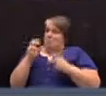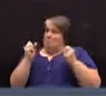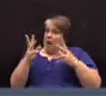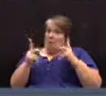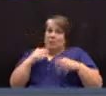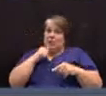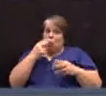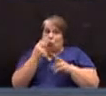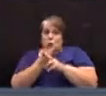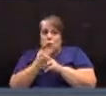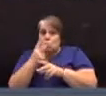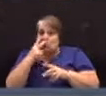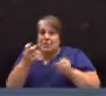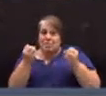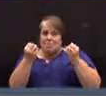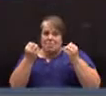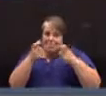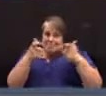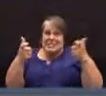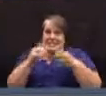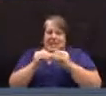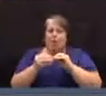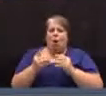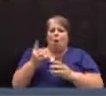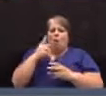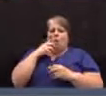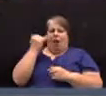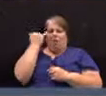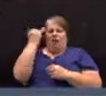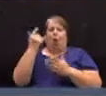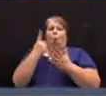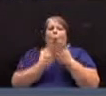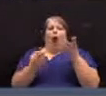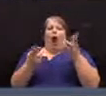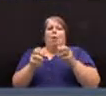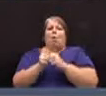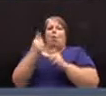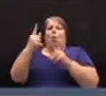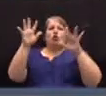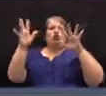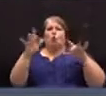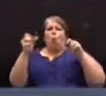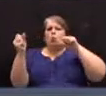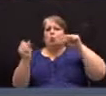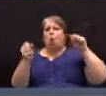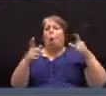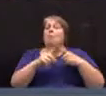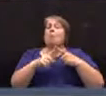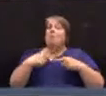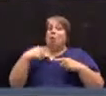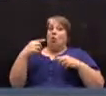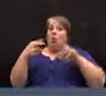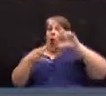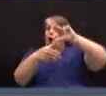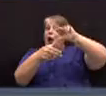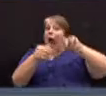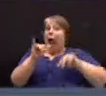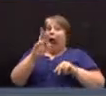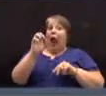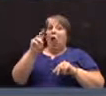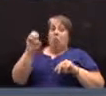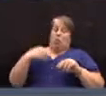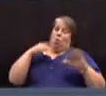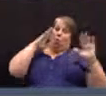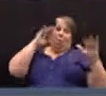have an idea of how much, what can happen with one snowstorm. Hurricane Irene, I think all of us kind of hope that never,